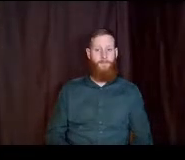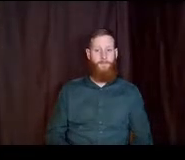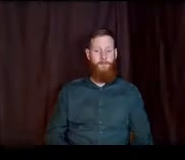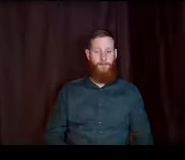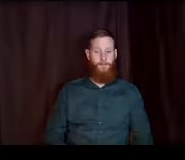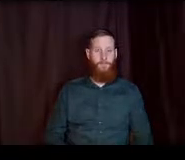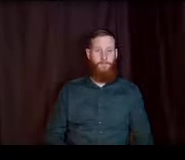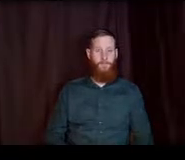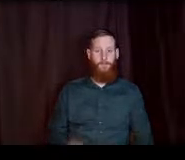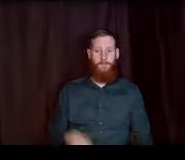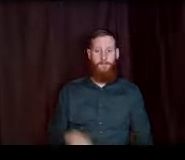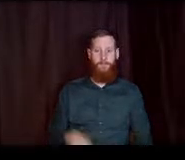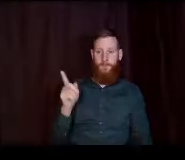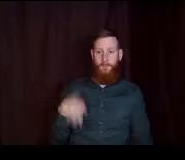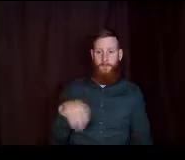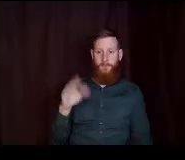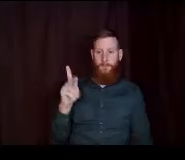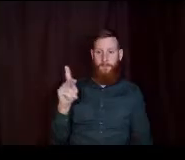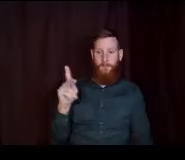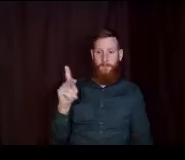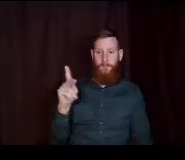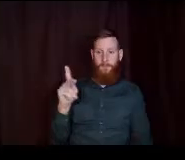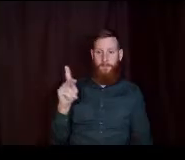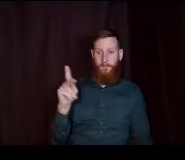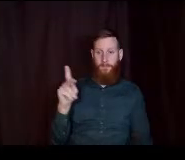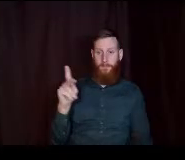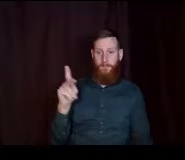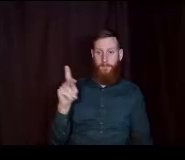crystal would you like to talk about the seattle promise which is awesome